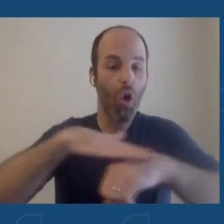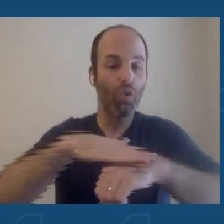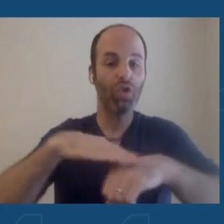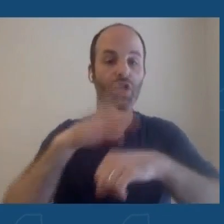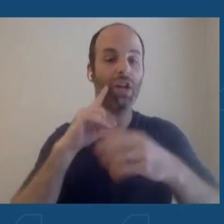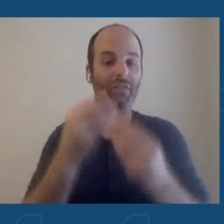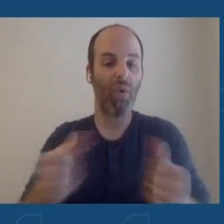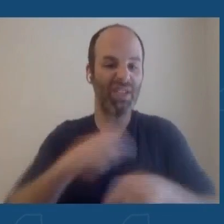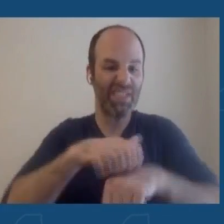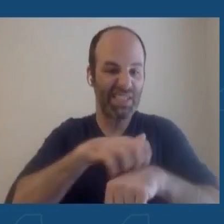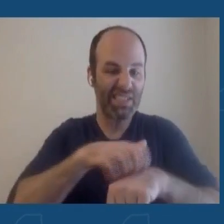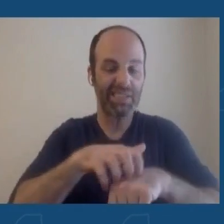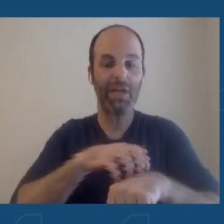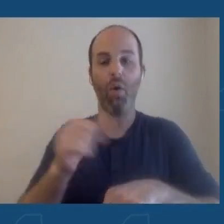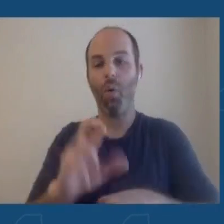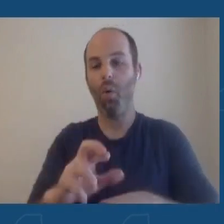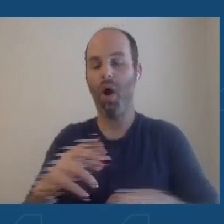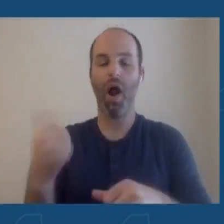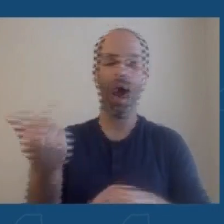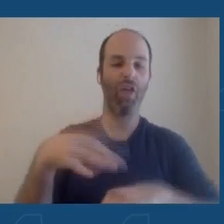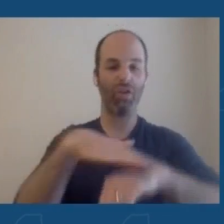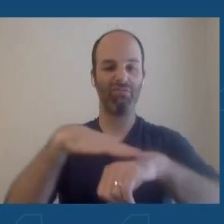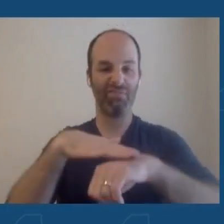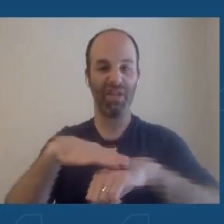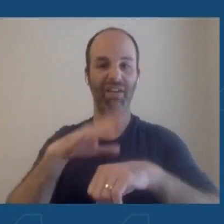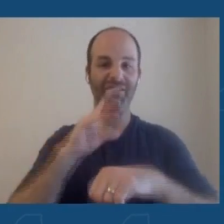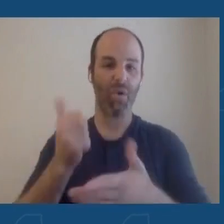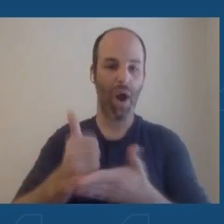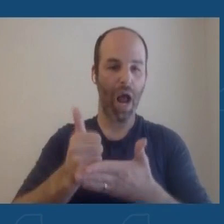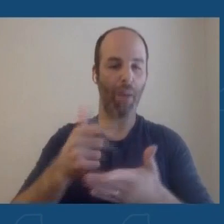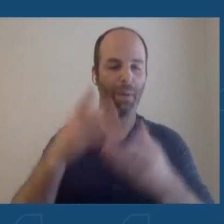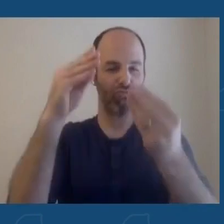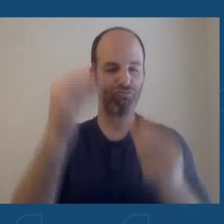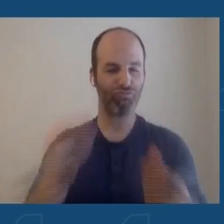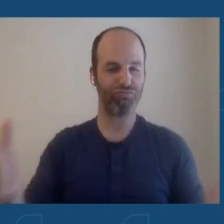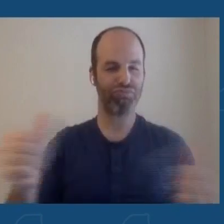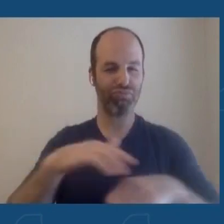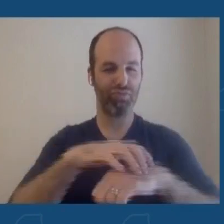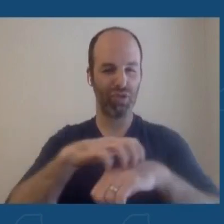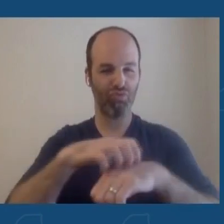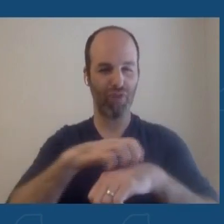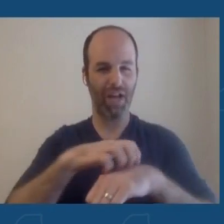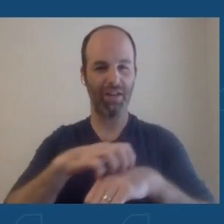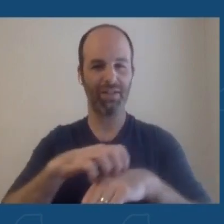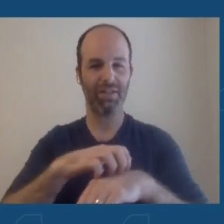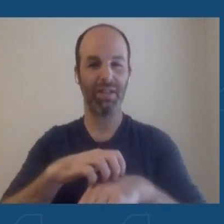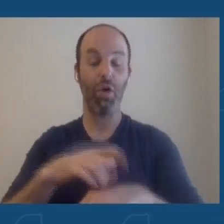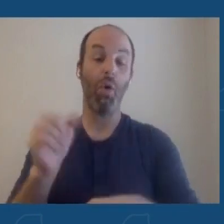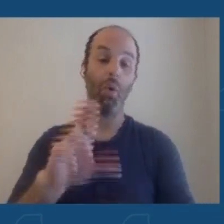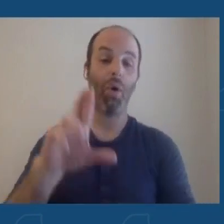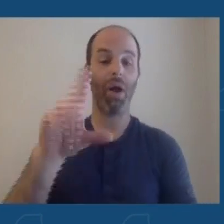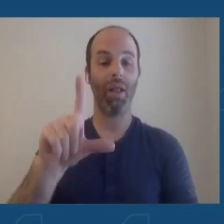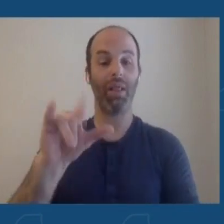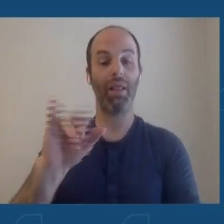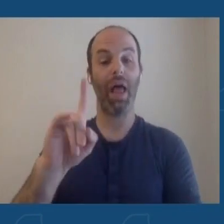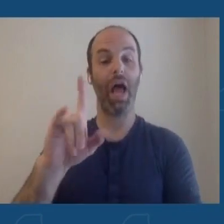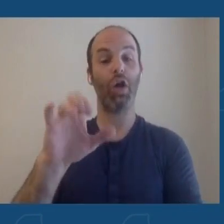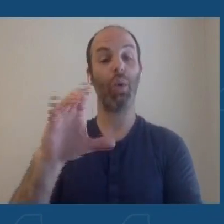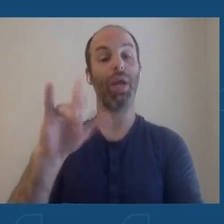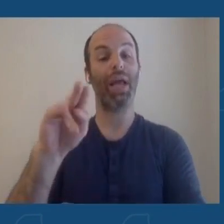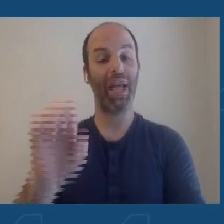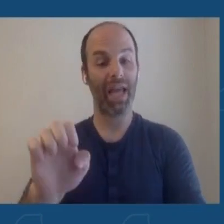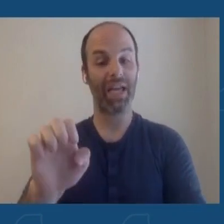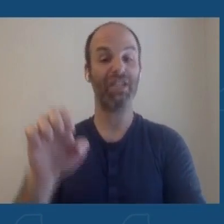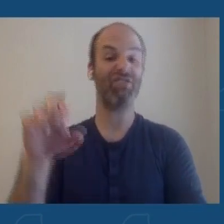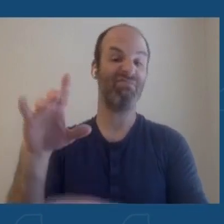other topical aspects that can help with the itch of the rash, and also things like lidocaine jelly that can help with the pain